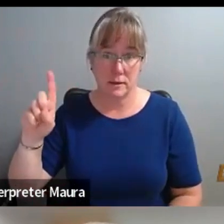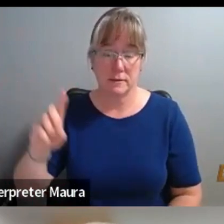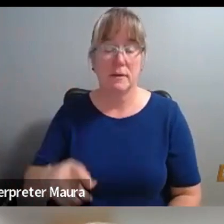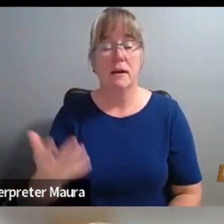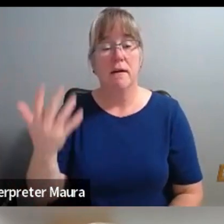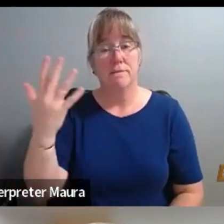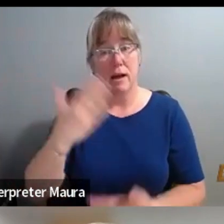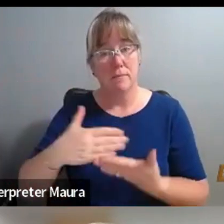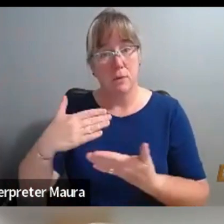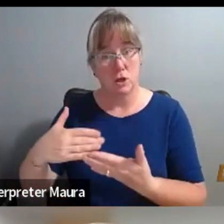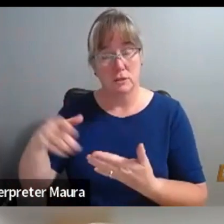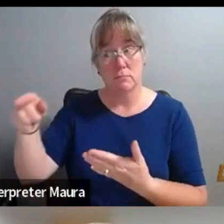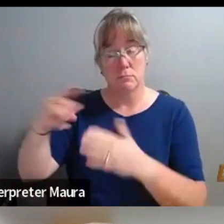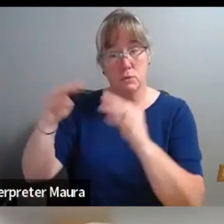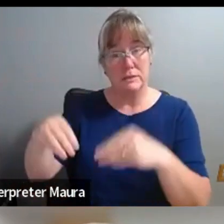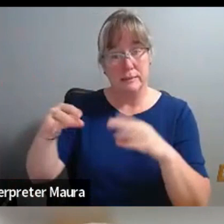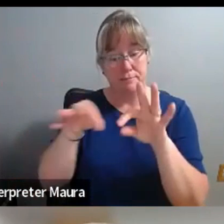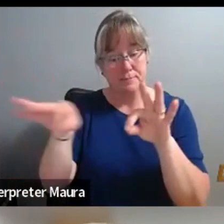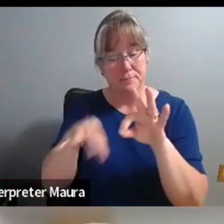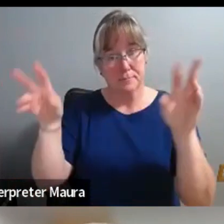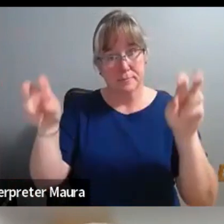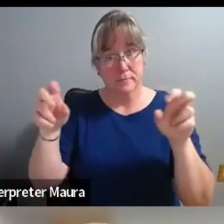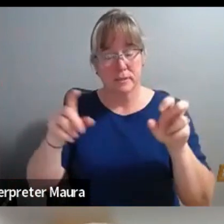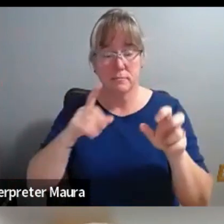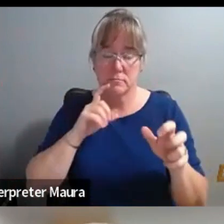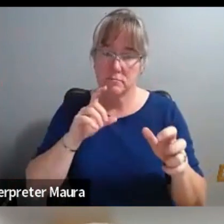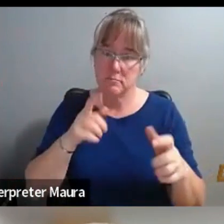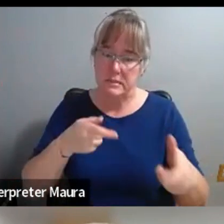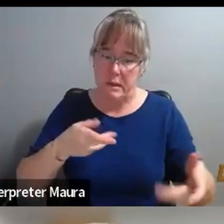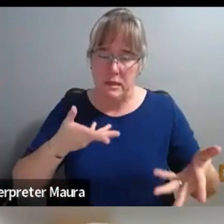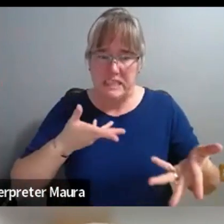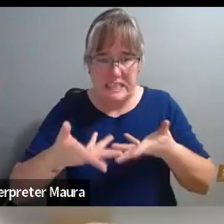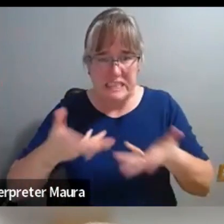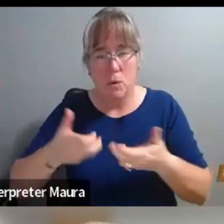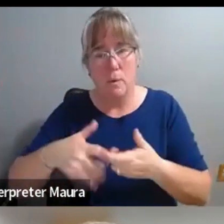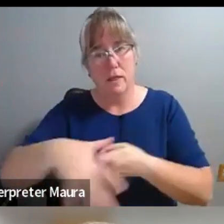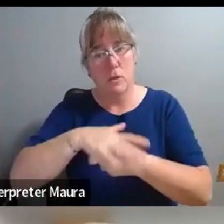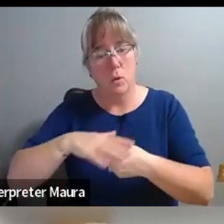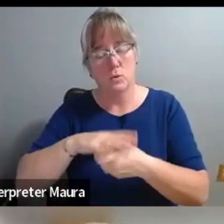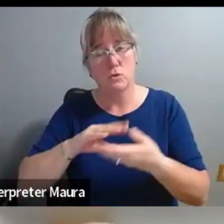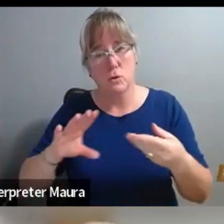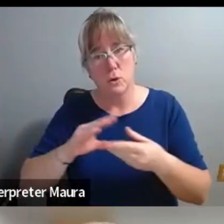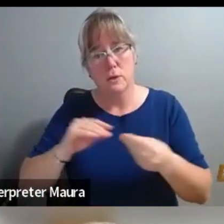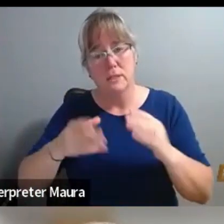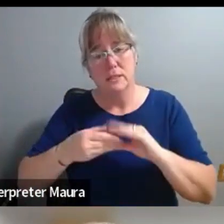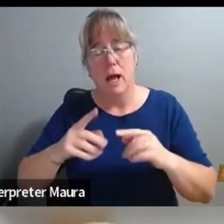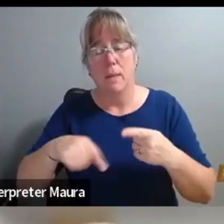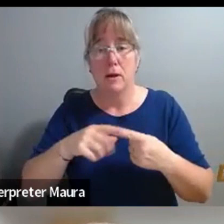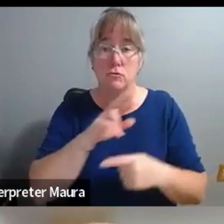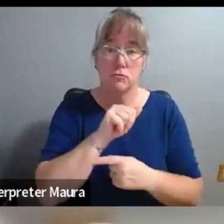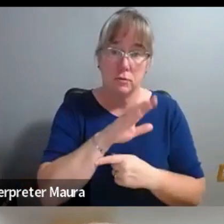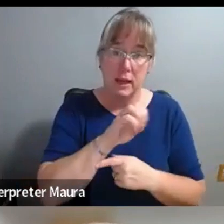museum's words, grapples with local stories that have national urgency around race, shared public space,